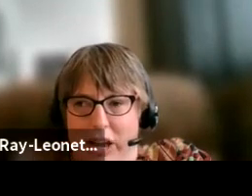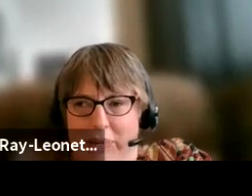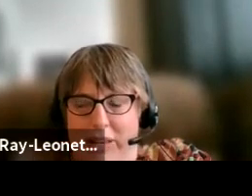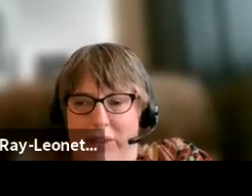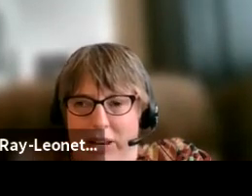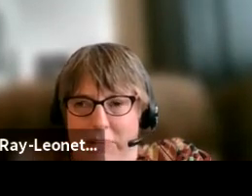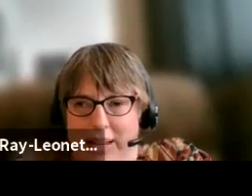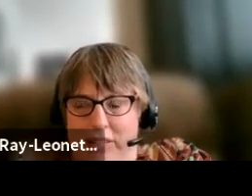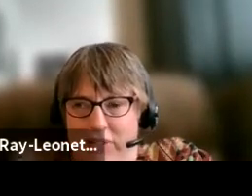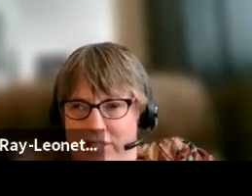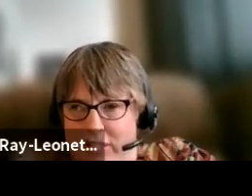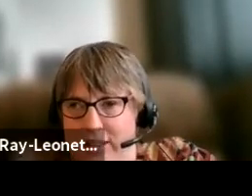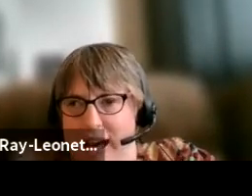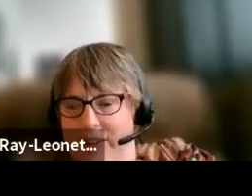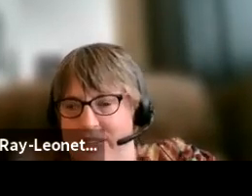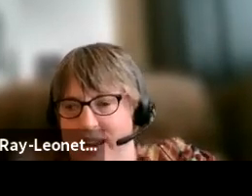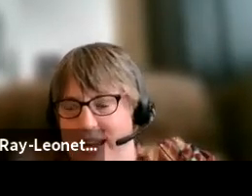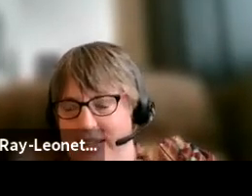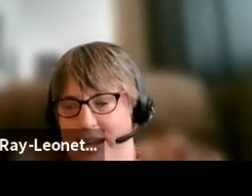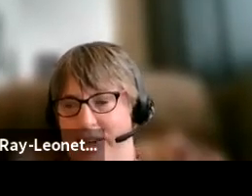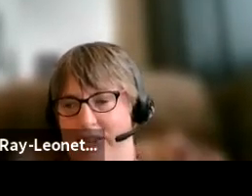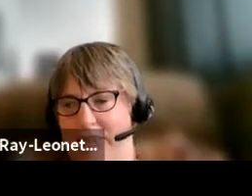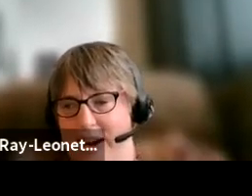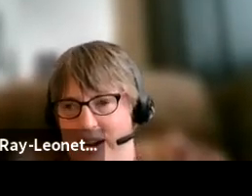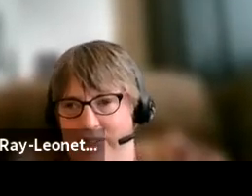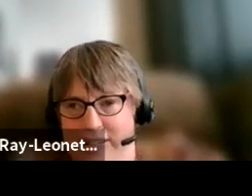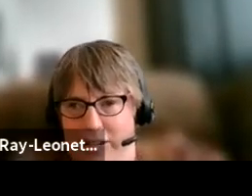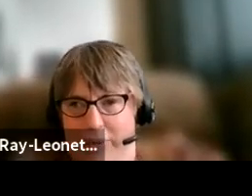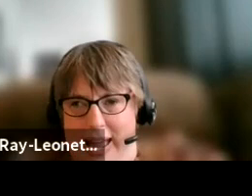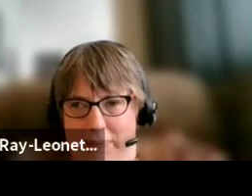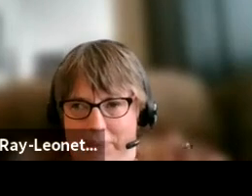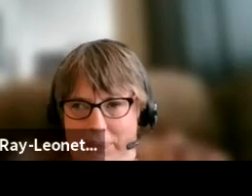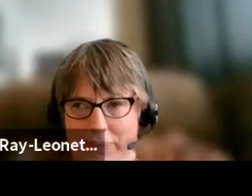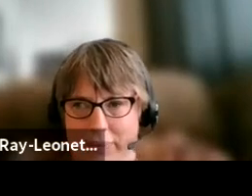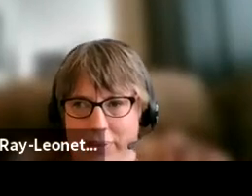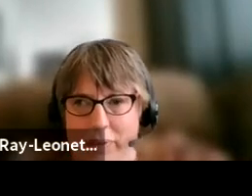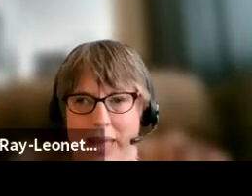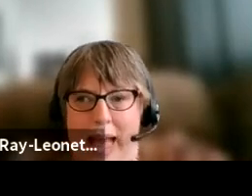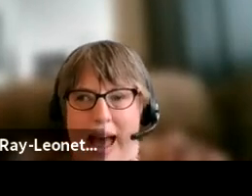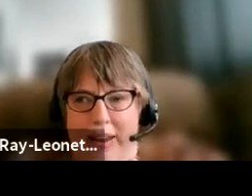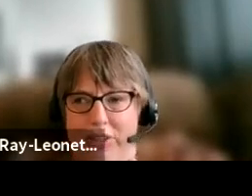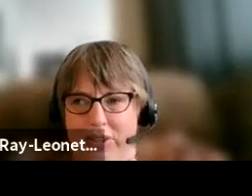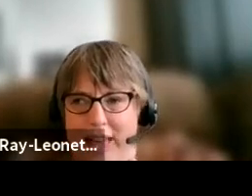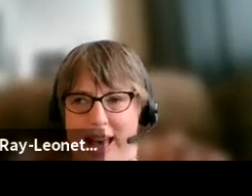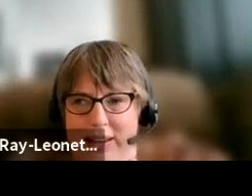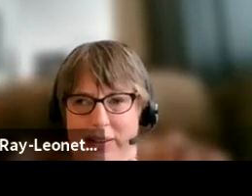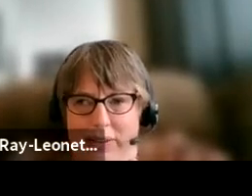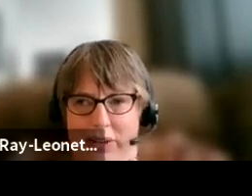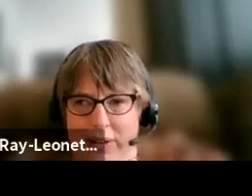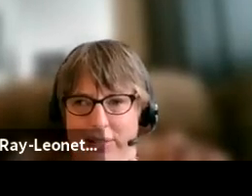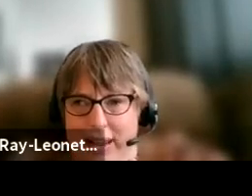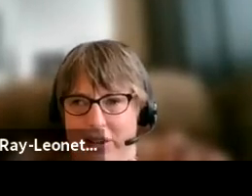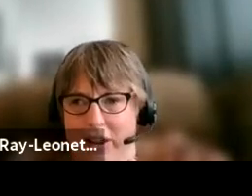its home and community-based services dollars that it gets under the American Rescue Plan. How do you do that?